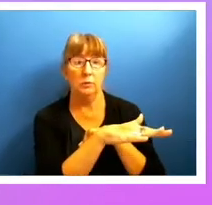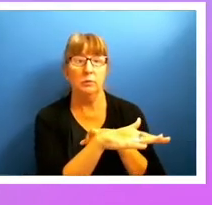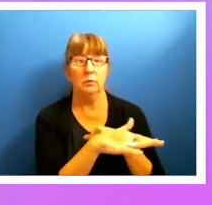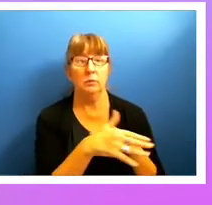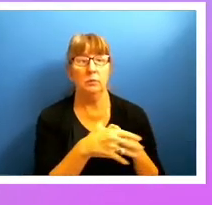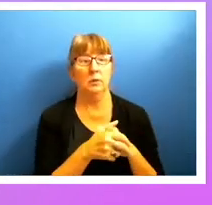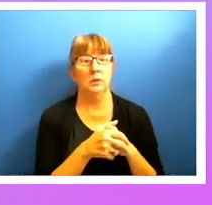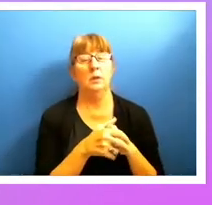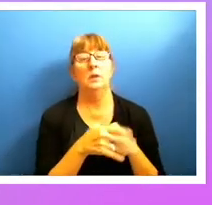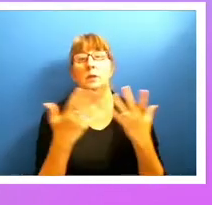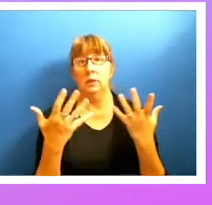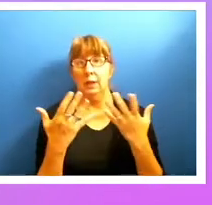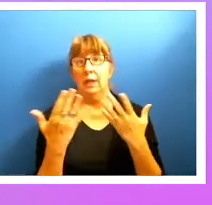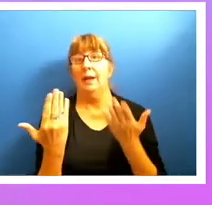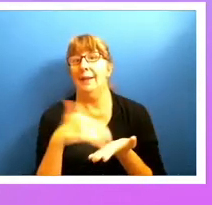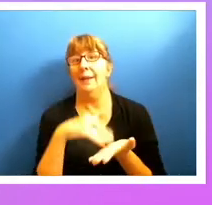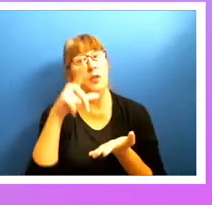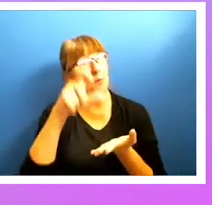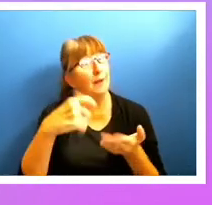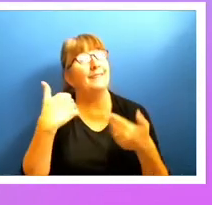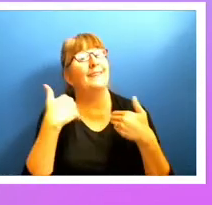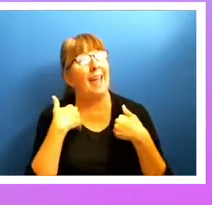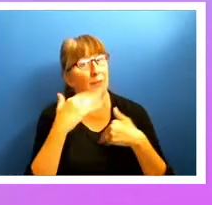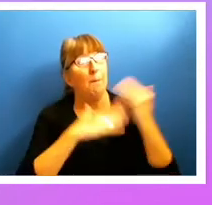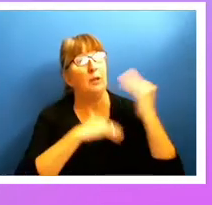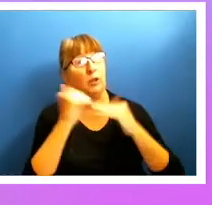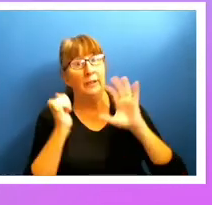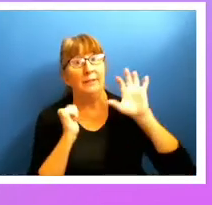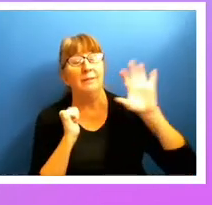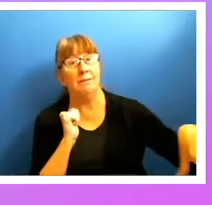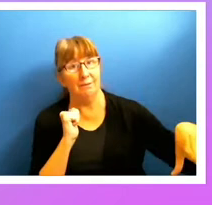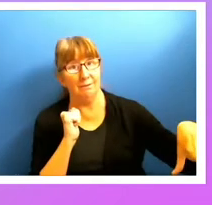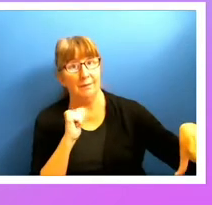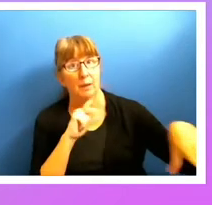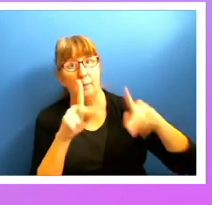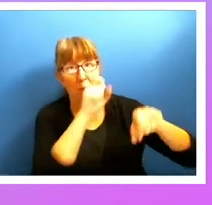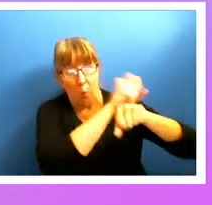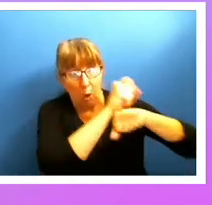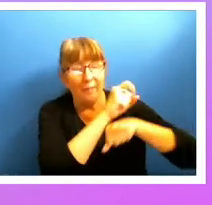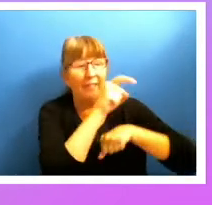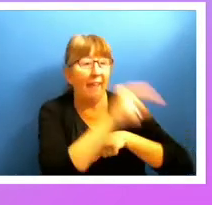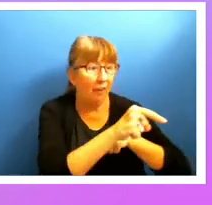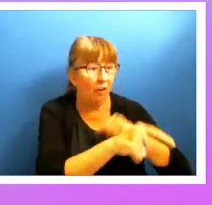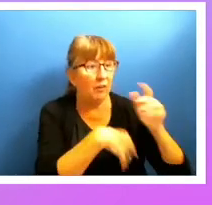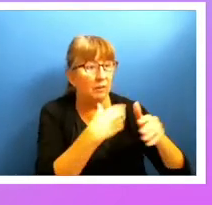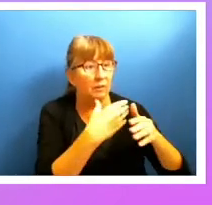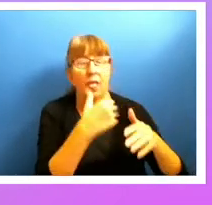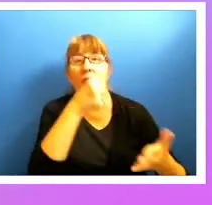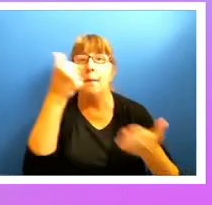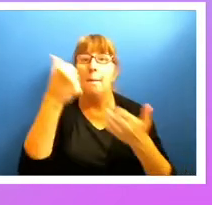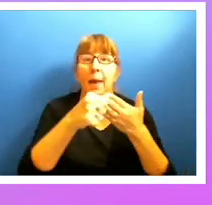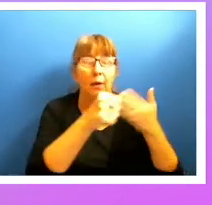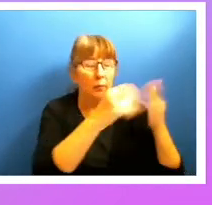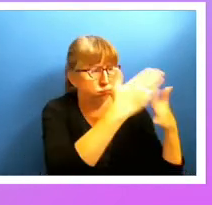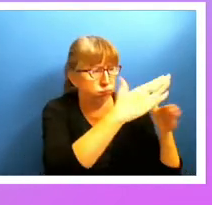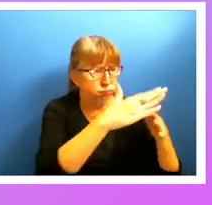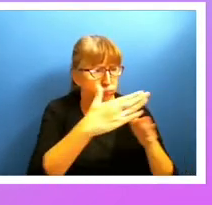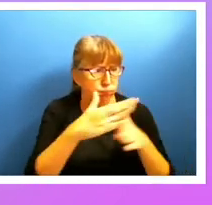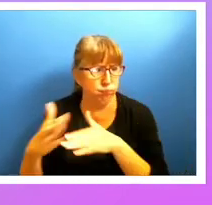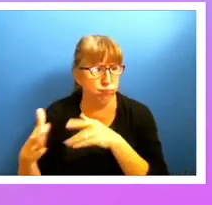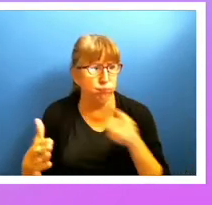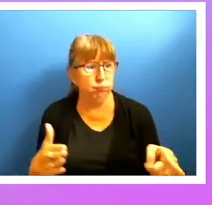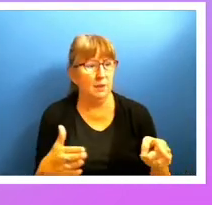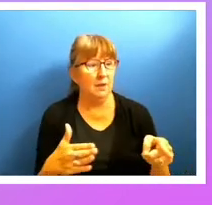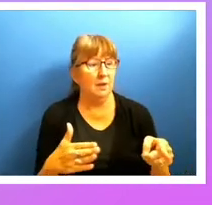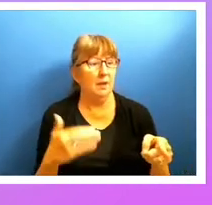another brick-and-mortar facility – and I don't know if you've ever seen these giant mail sorters that take the envelope and